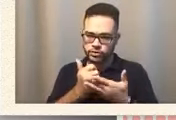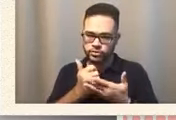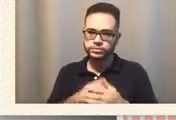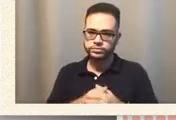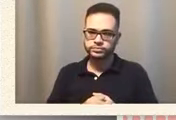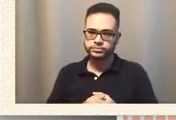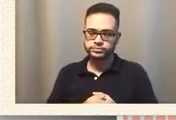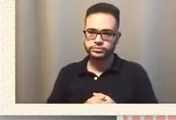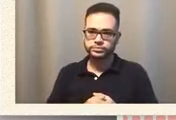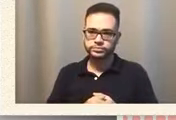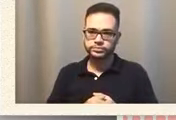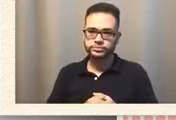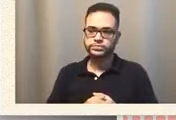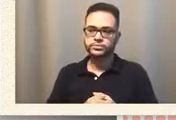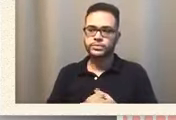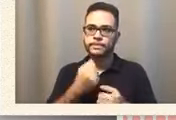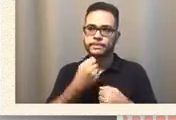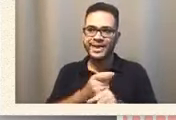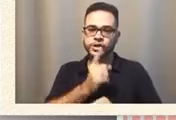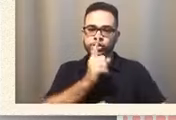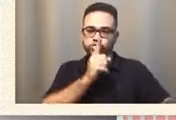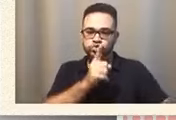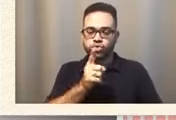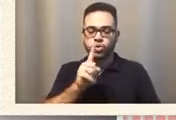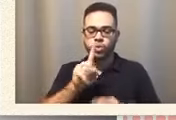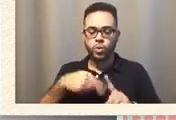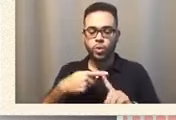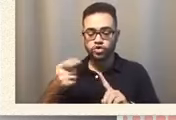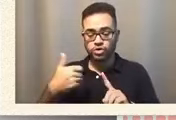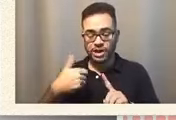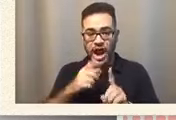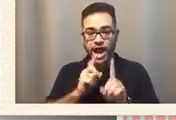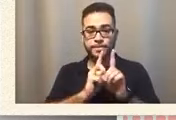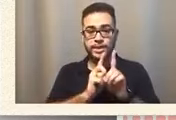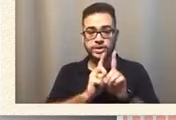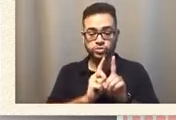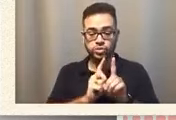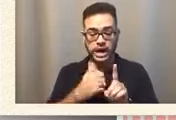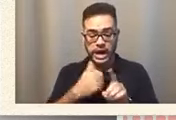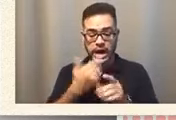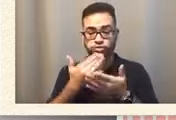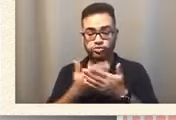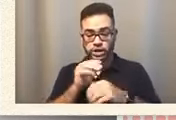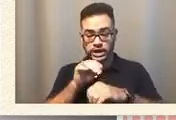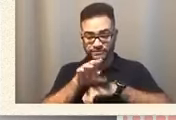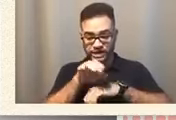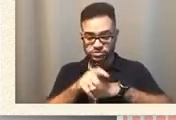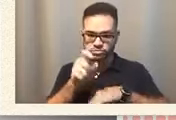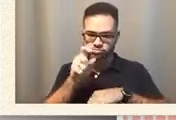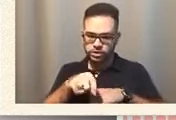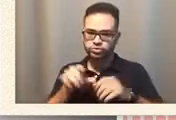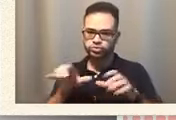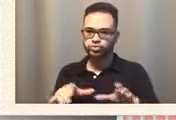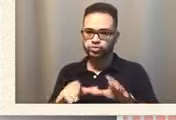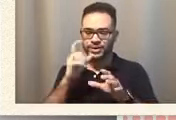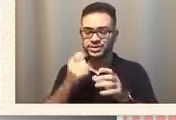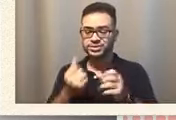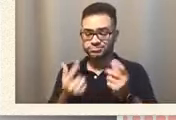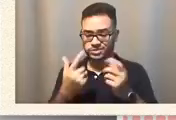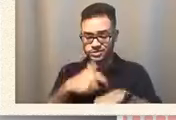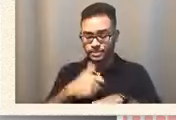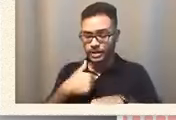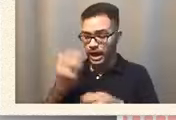Ensuring that when you have a mentor who gives you this advice that you act on it. Because a lot of times I see, I give information